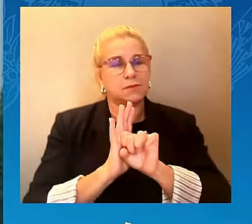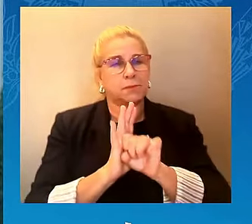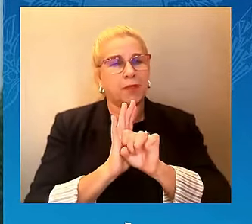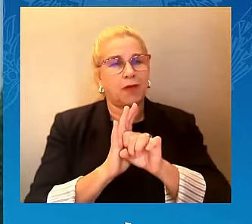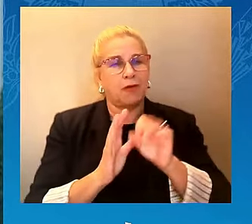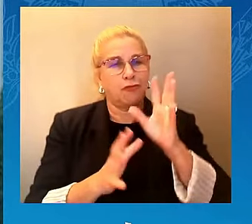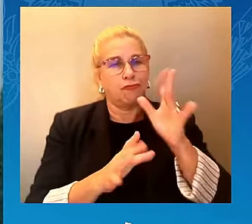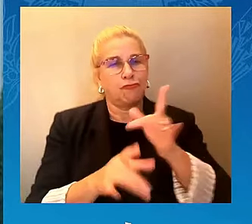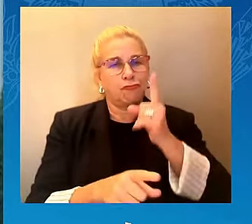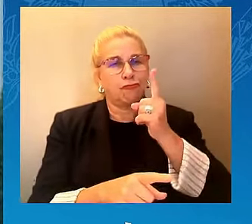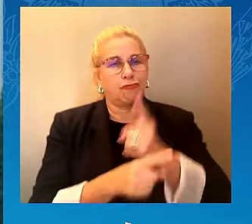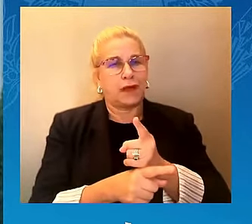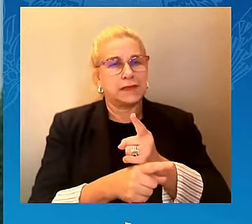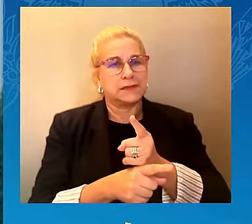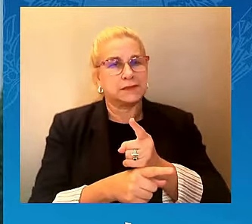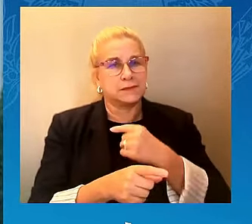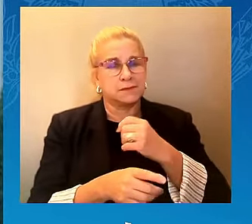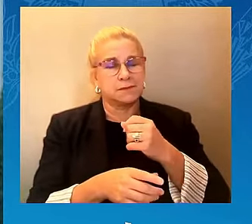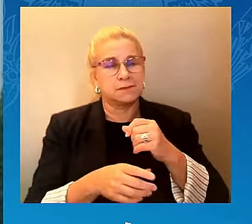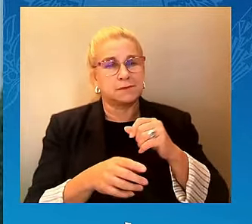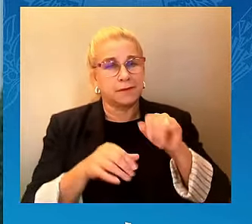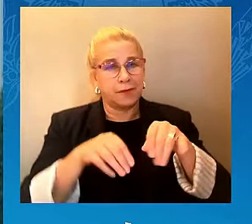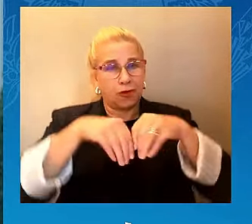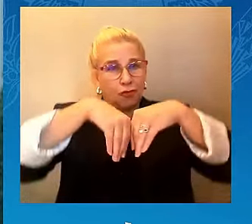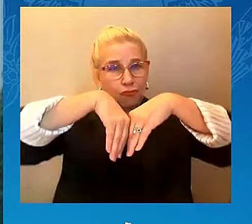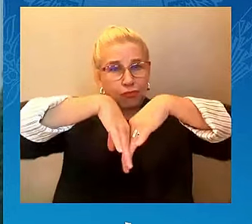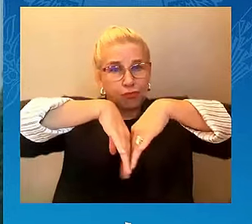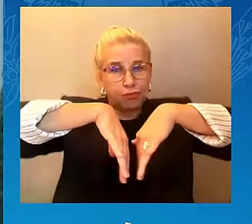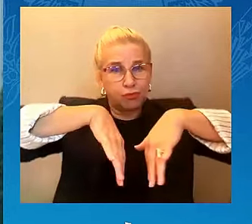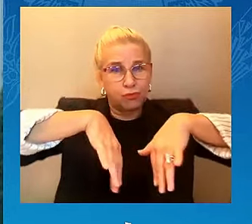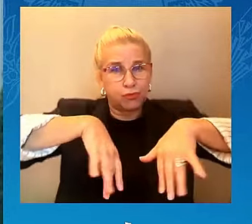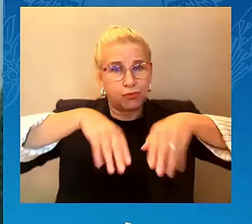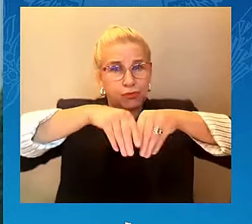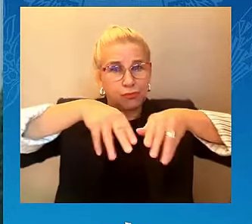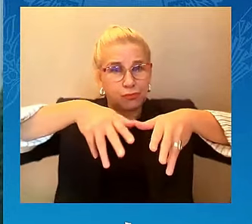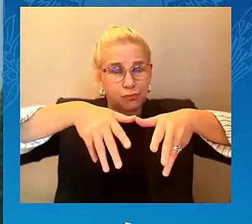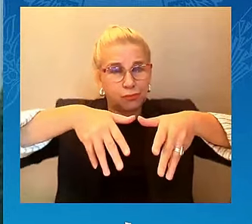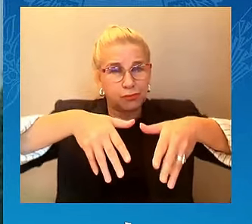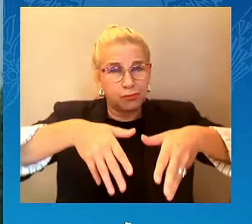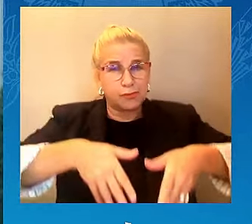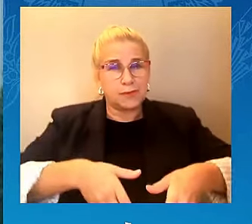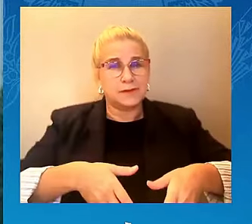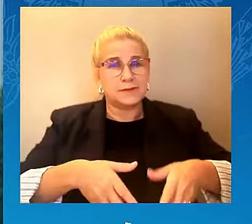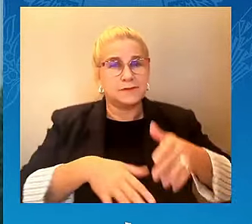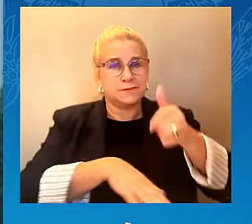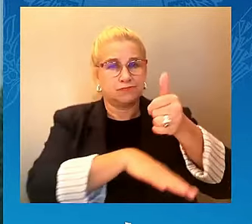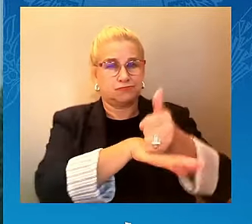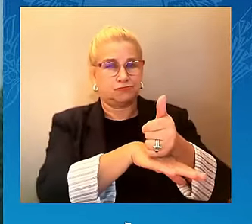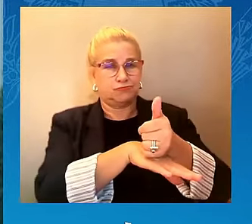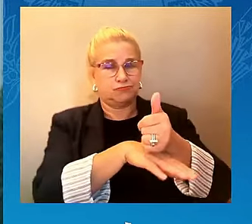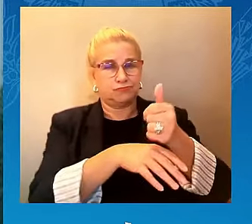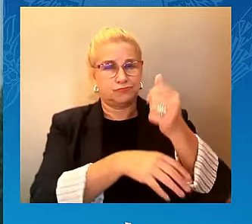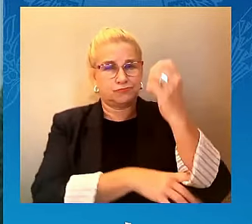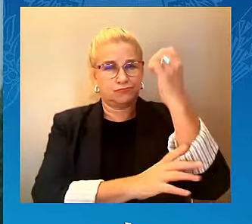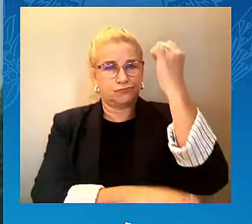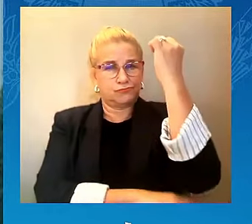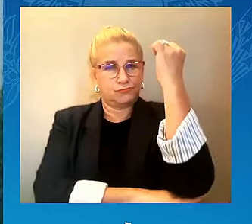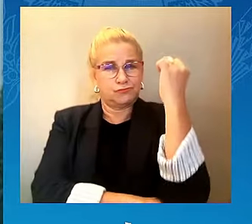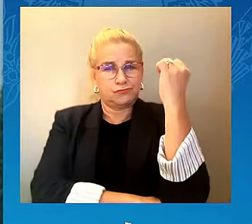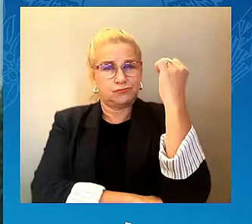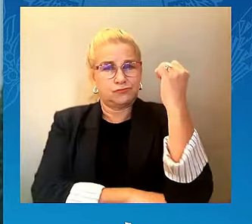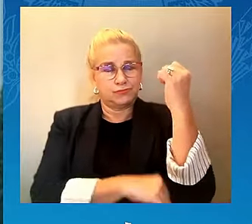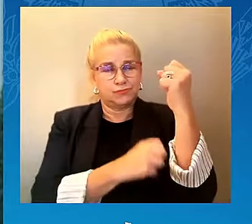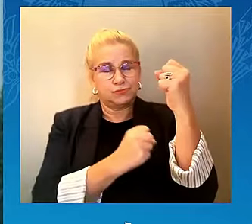their families and all who pass through these grounds, not only of the horror of